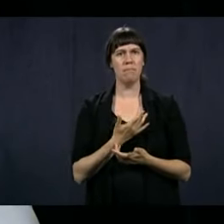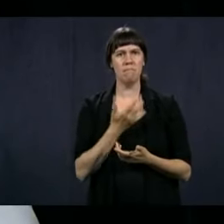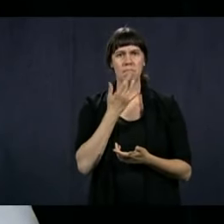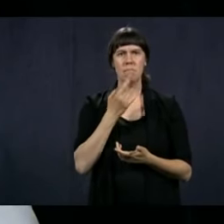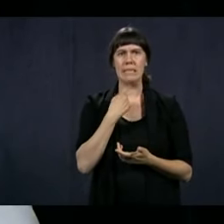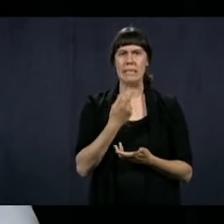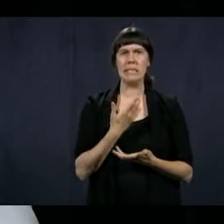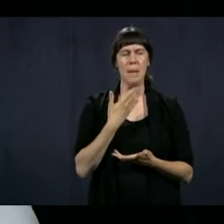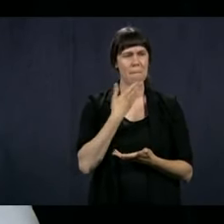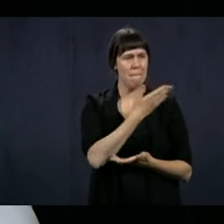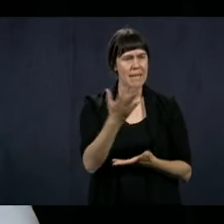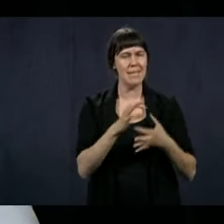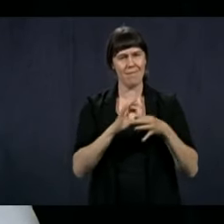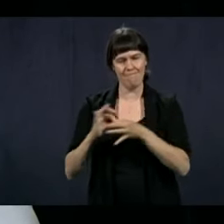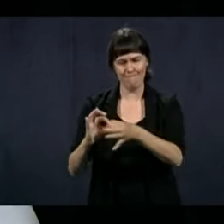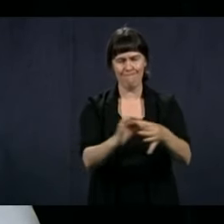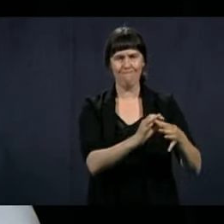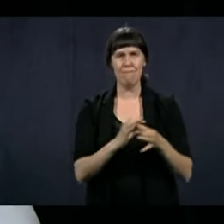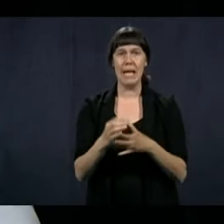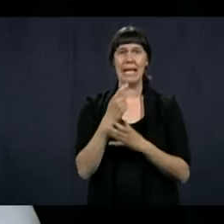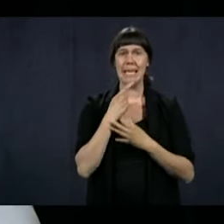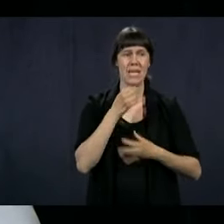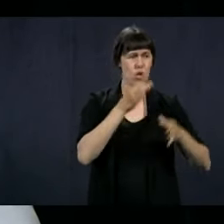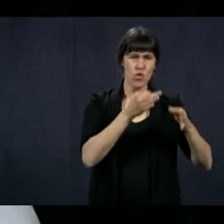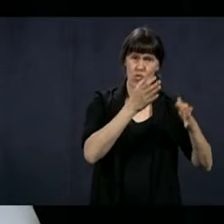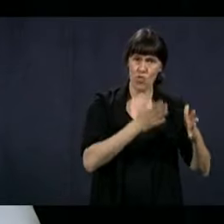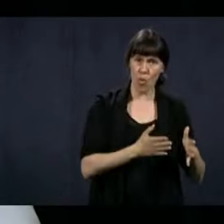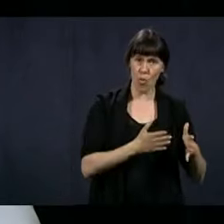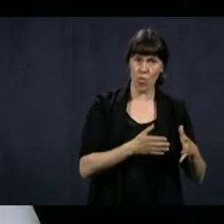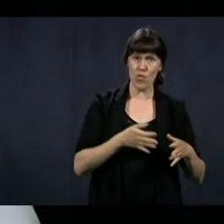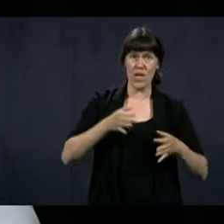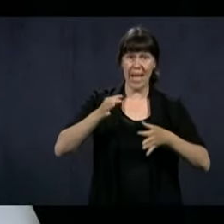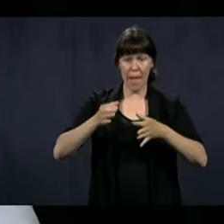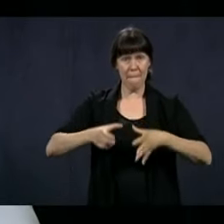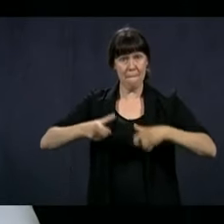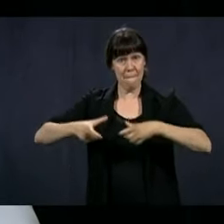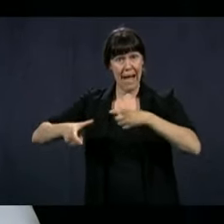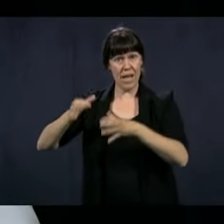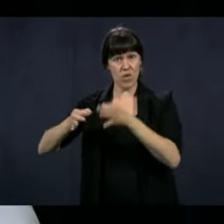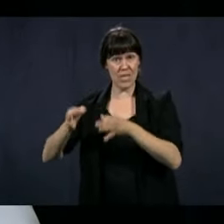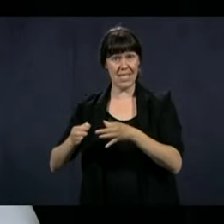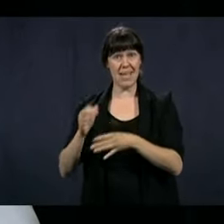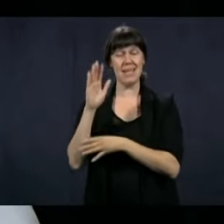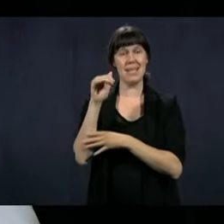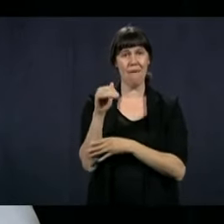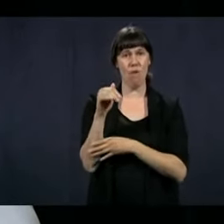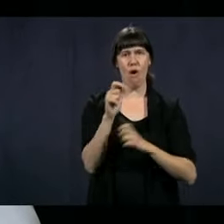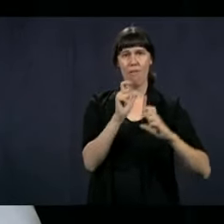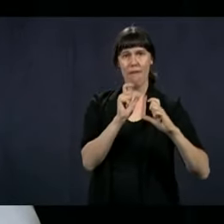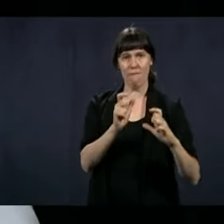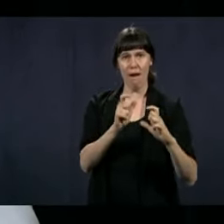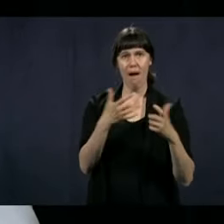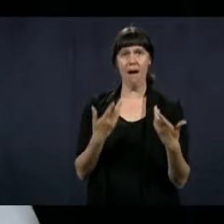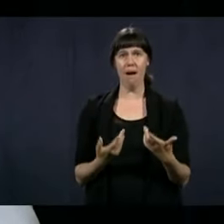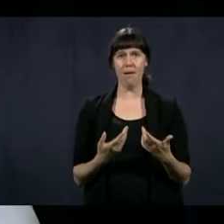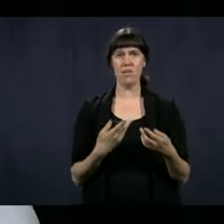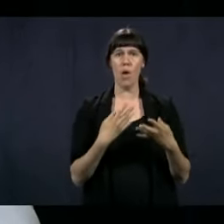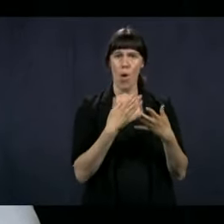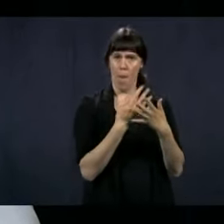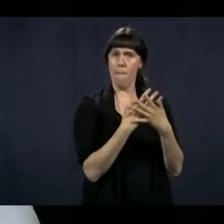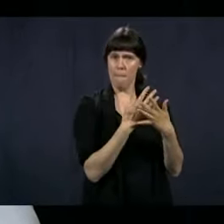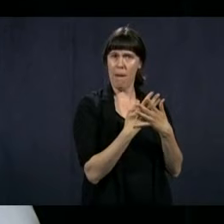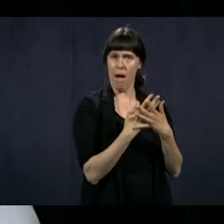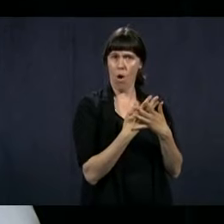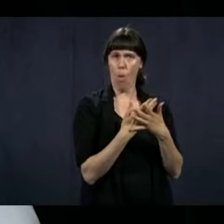mention how we had excellent collaboration from all the judges, all tribunals, all defense lawyers, the